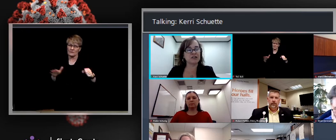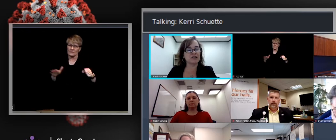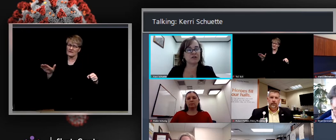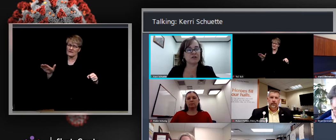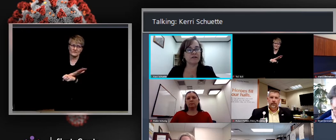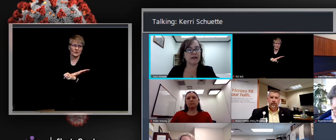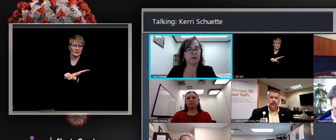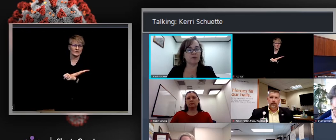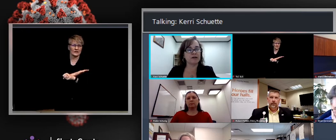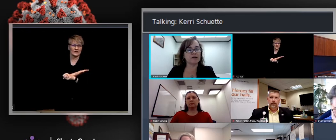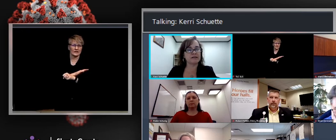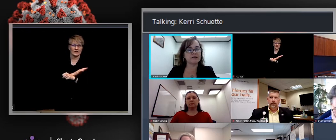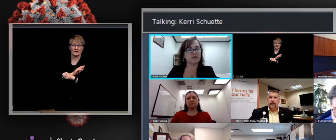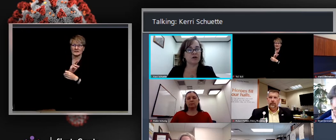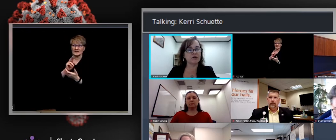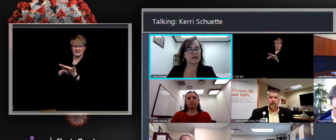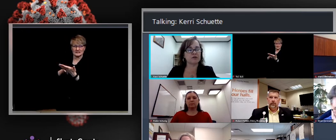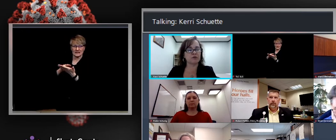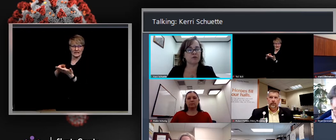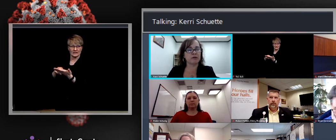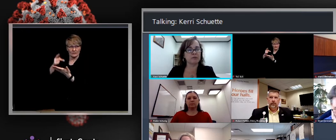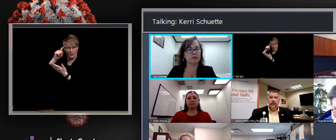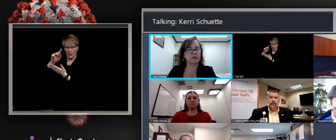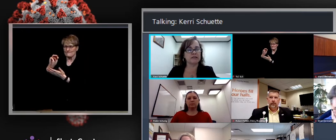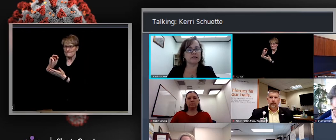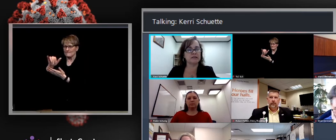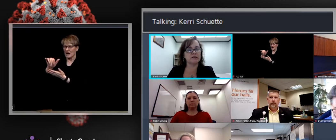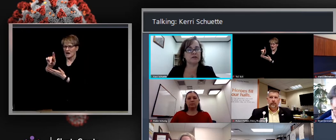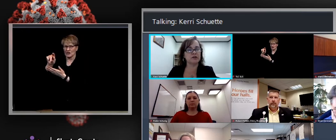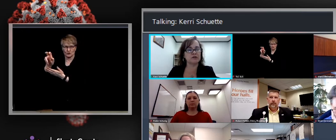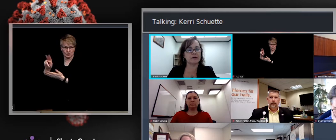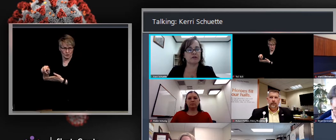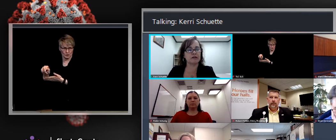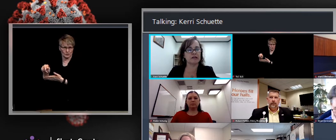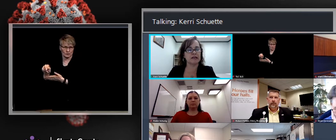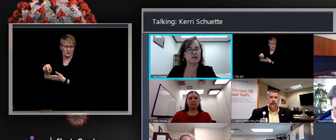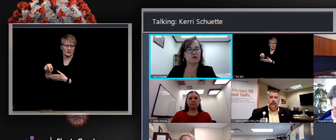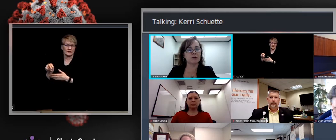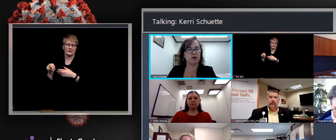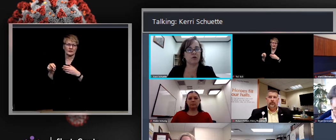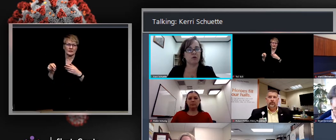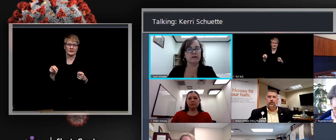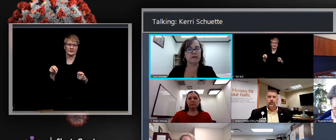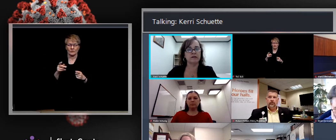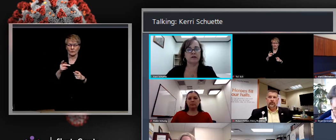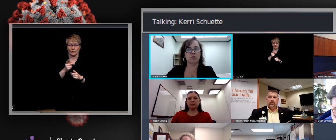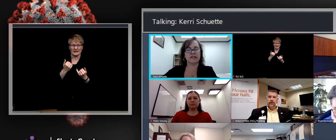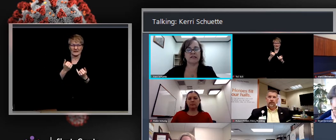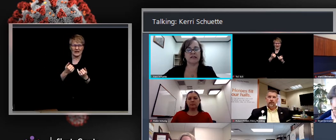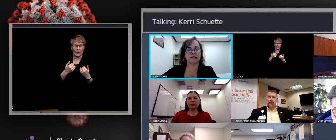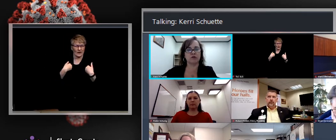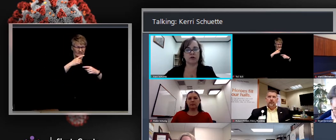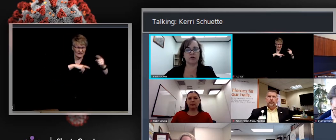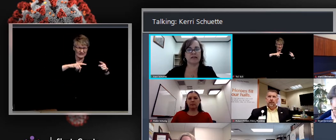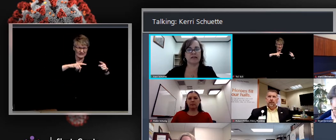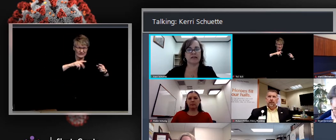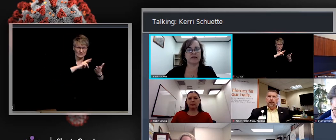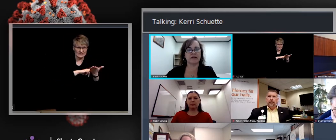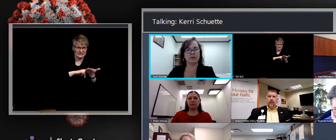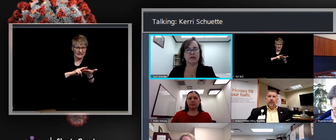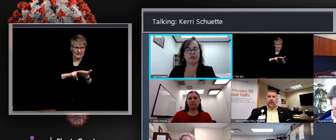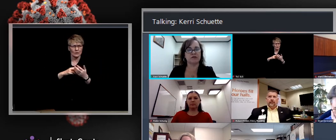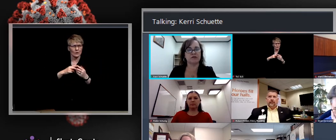I actually don't know what that process involves. Robin probably knows better than I do about what technical